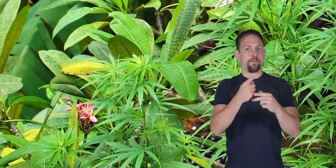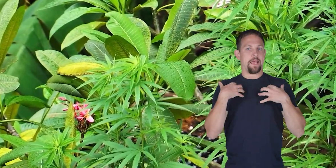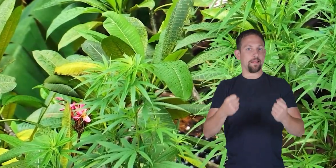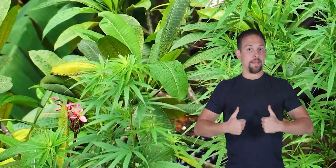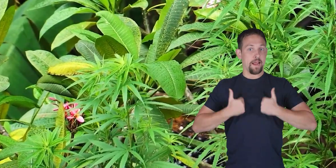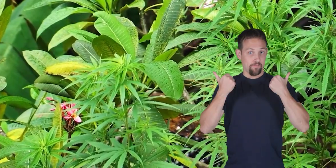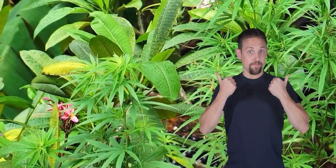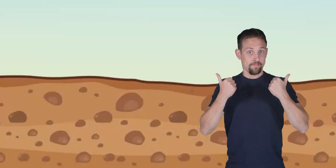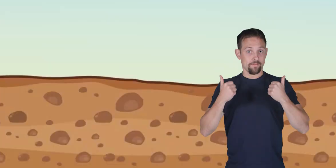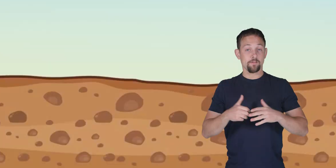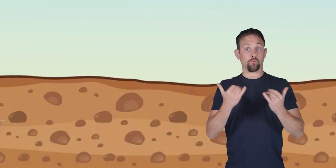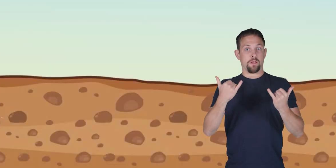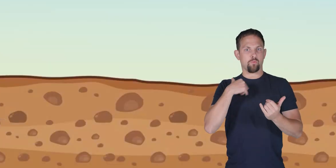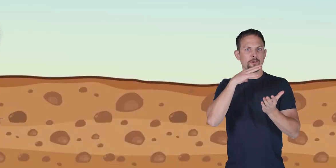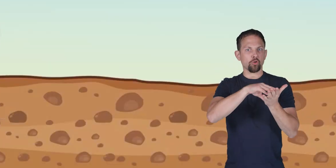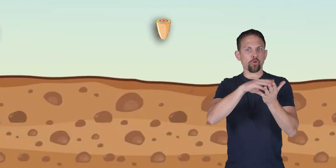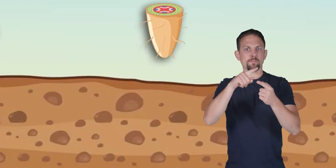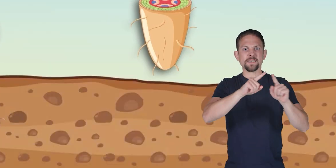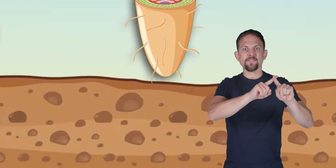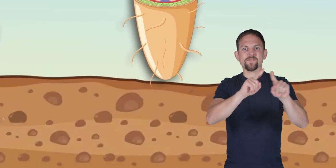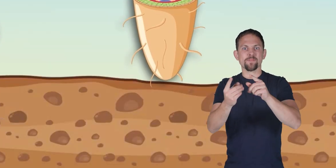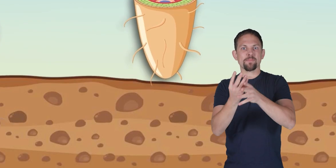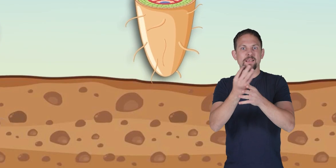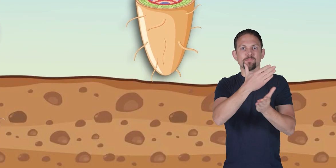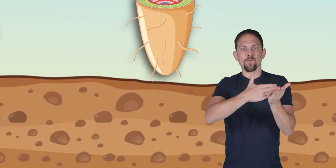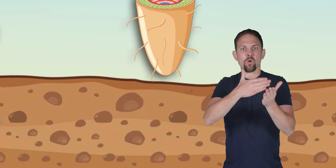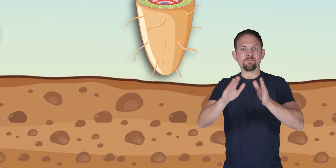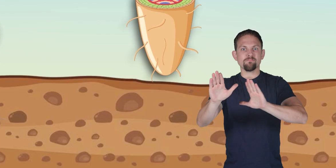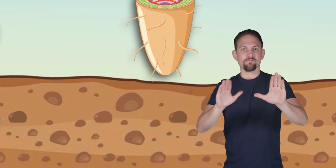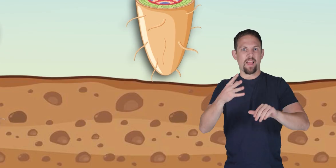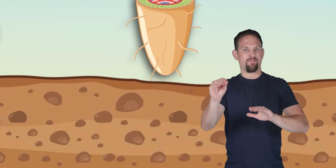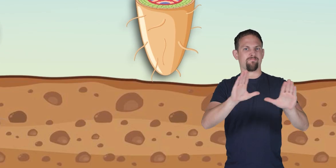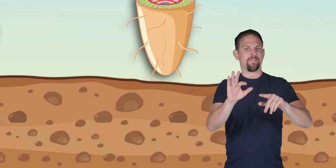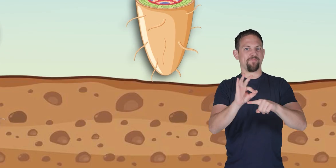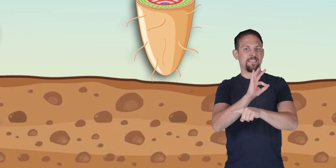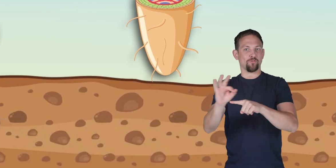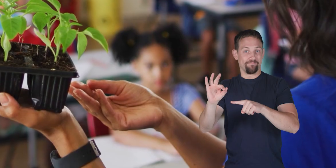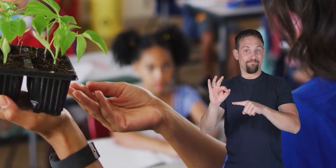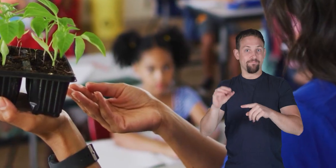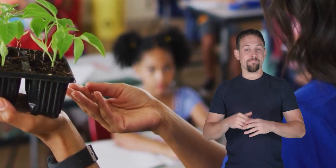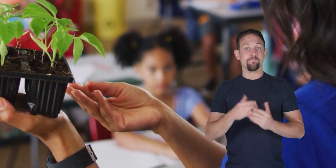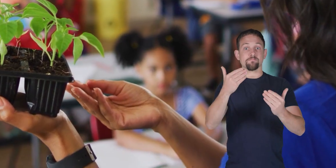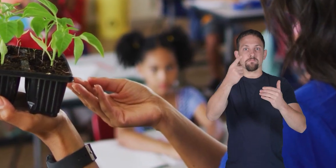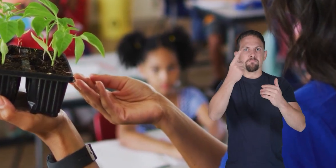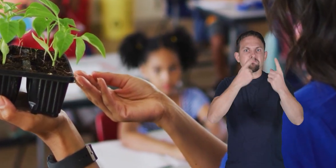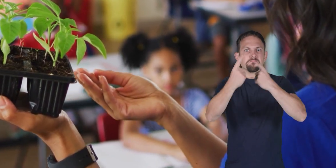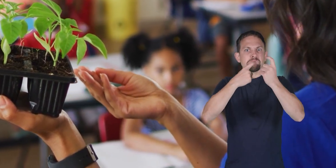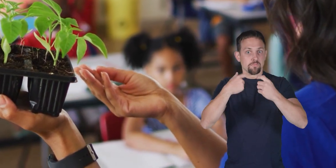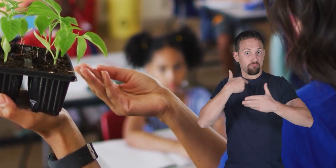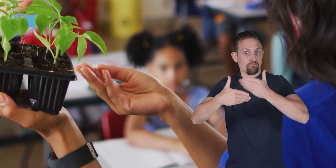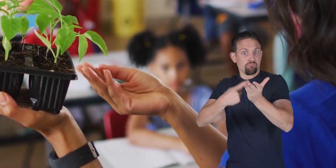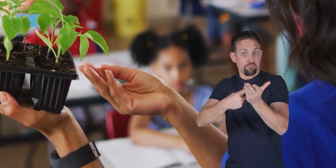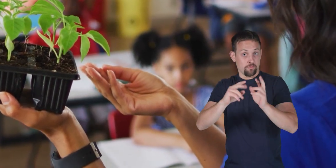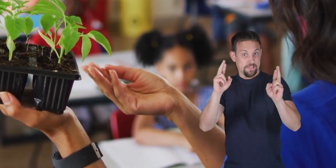healthy and alive today we are going to learn about different plant parts and their functions and ask you questions as we